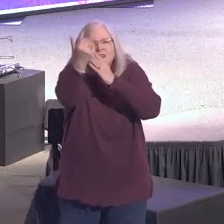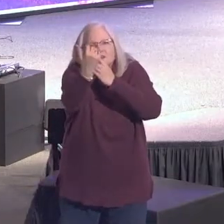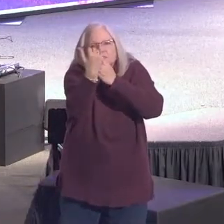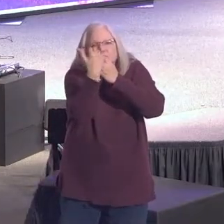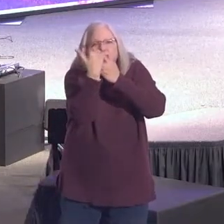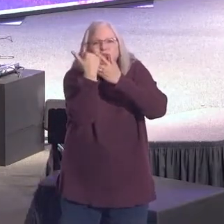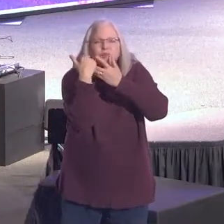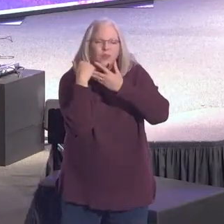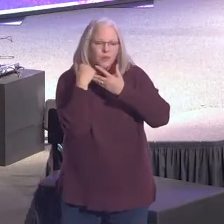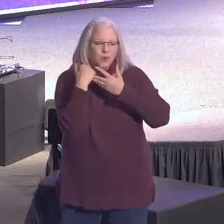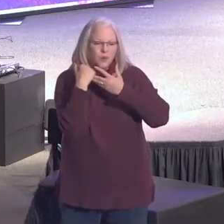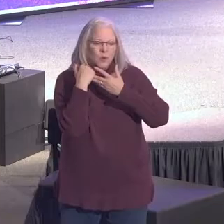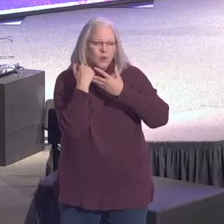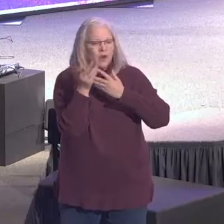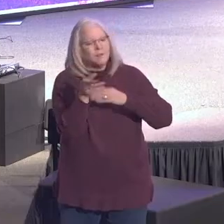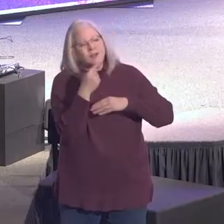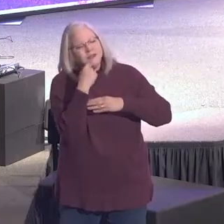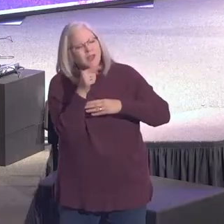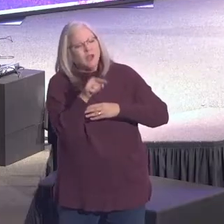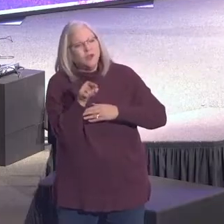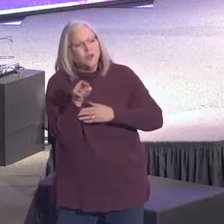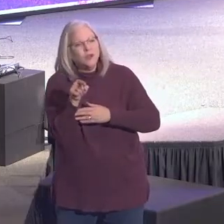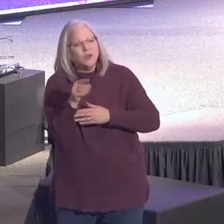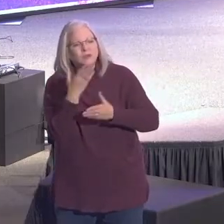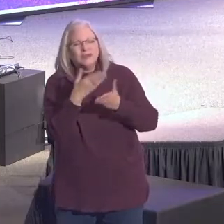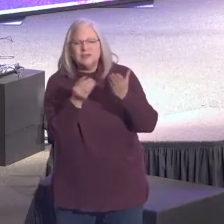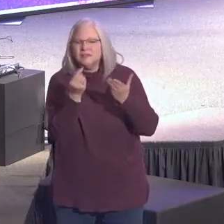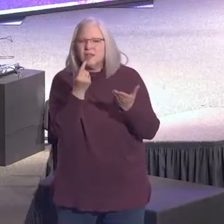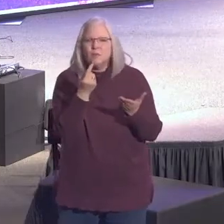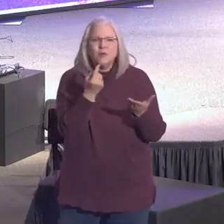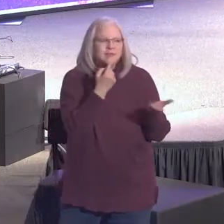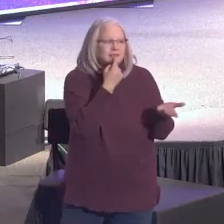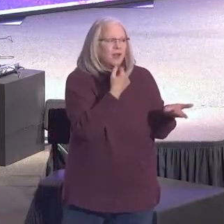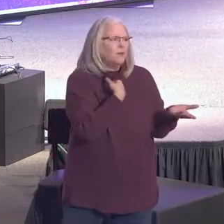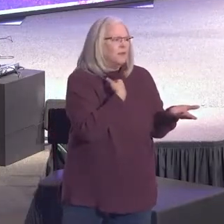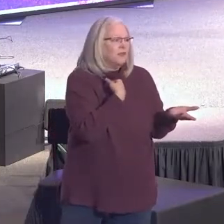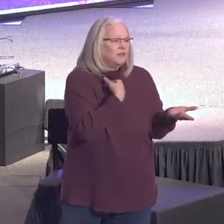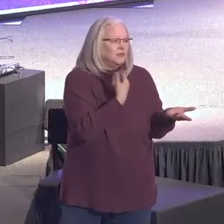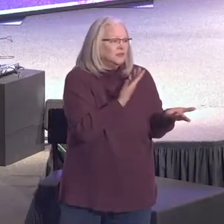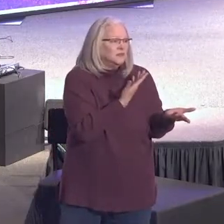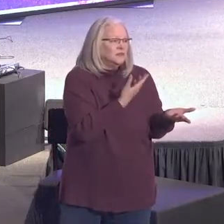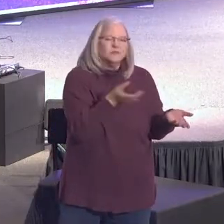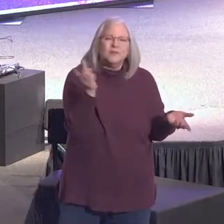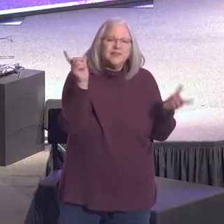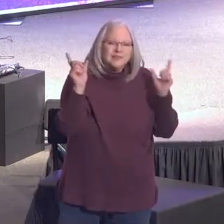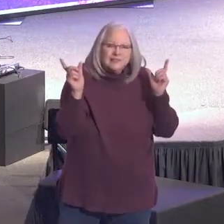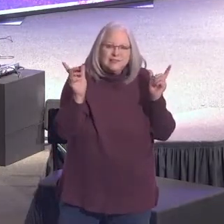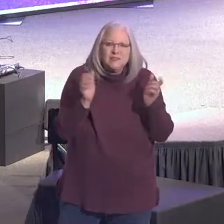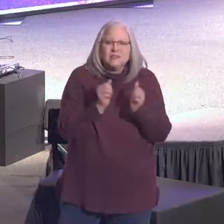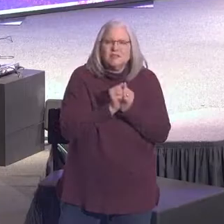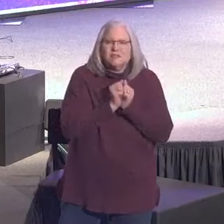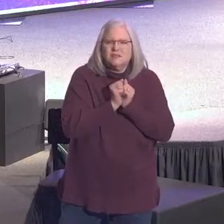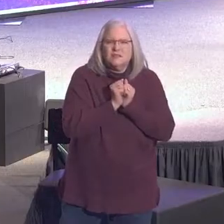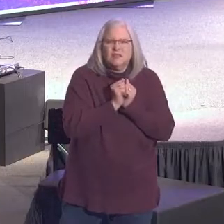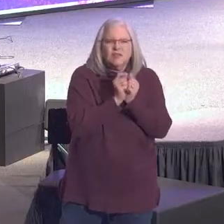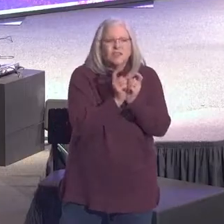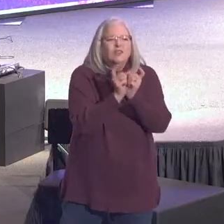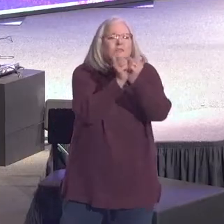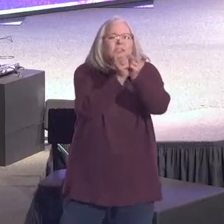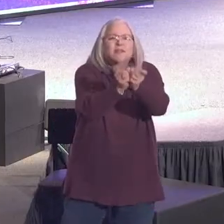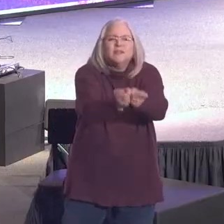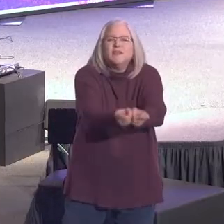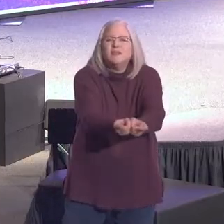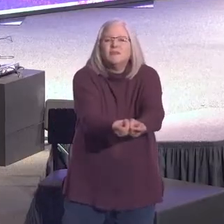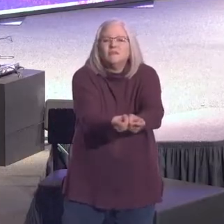And I want to say this to you today because I needed someone to tell me this for years. But listen, you have been given an